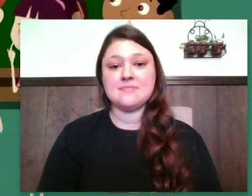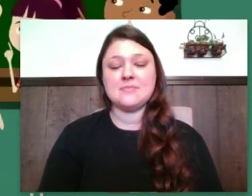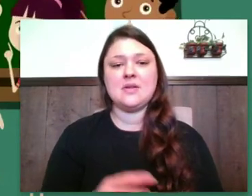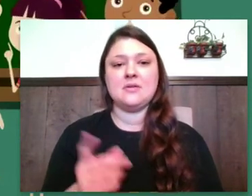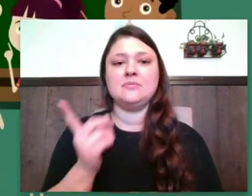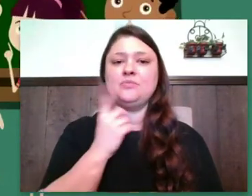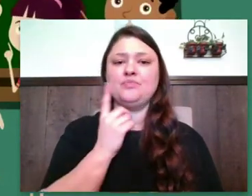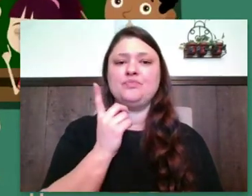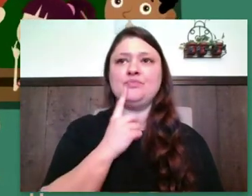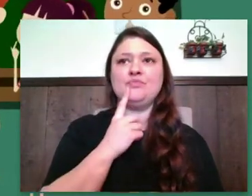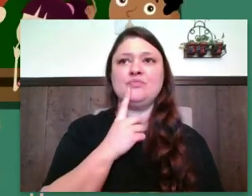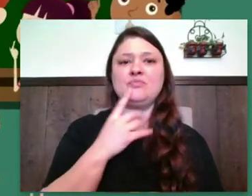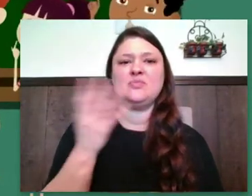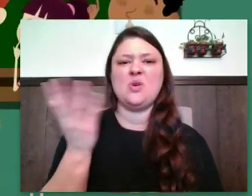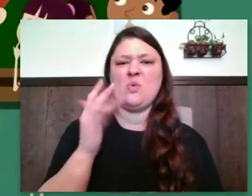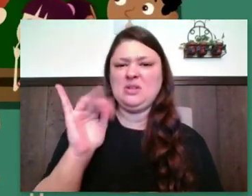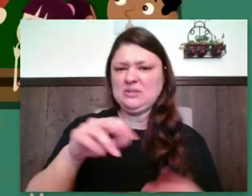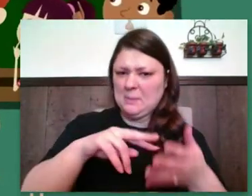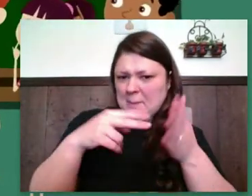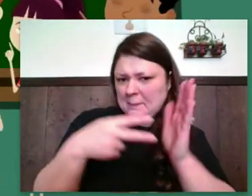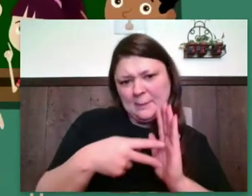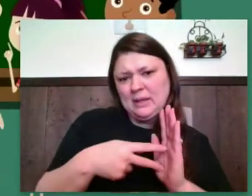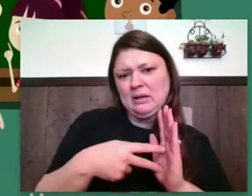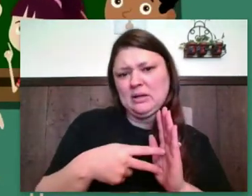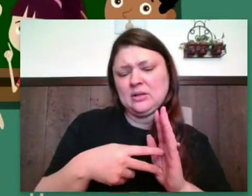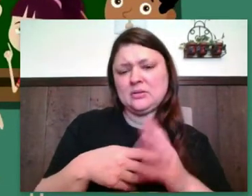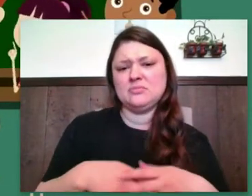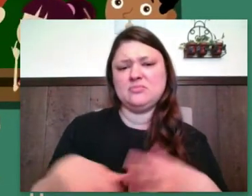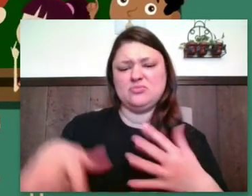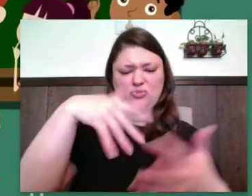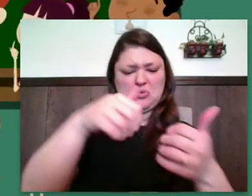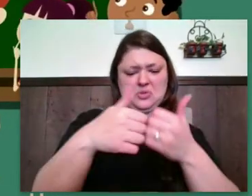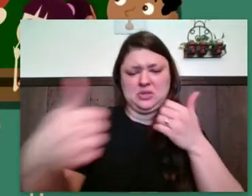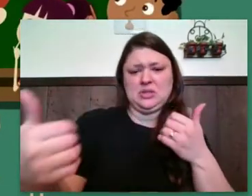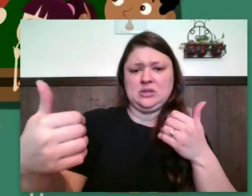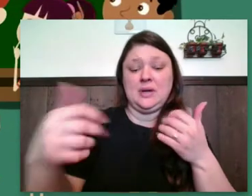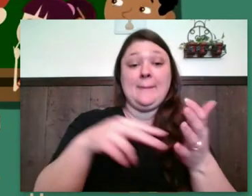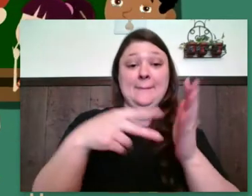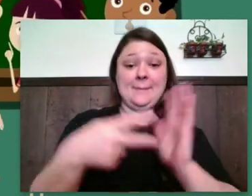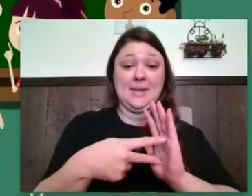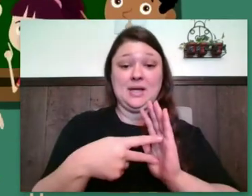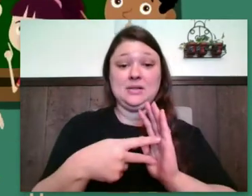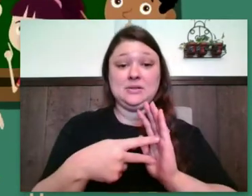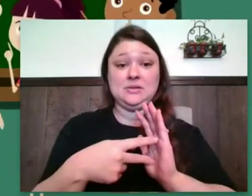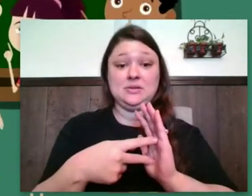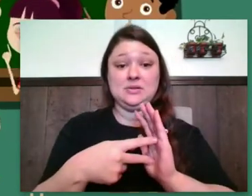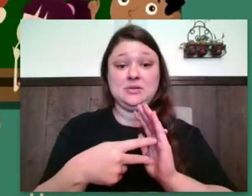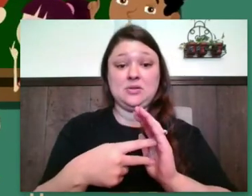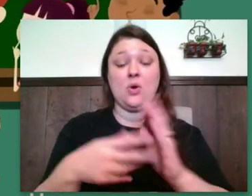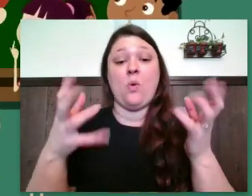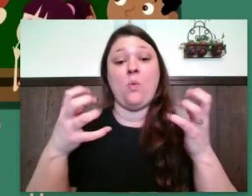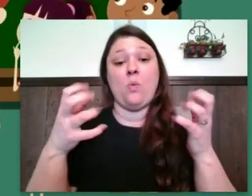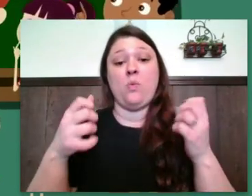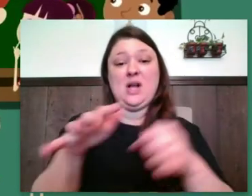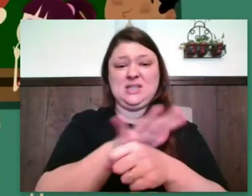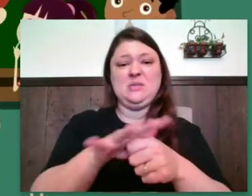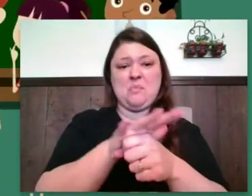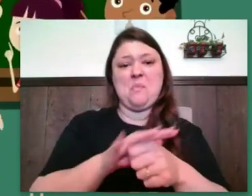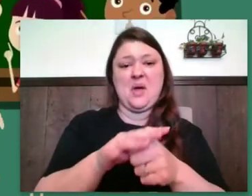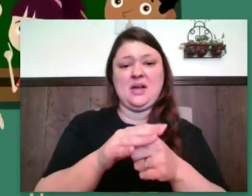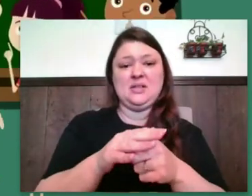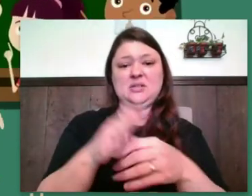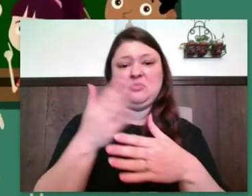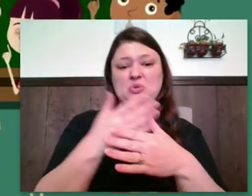Hmm, so what is social distancing? It's deliberately increasing physical space between